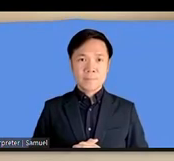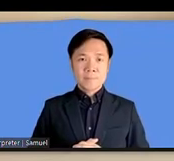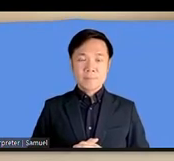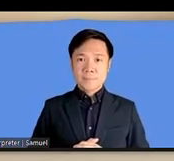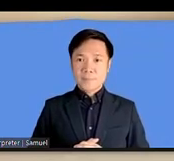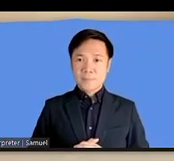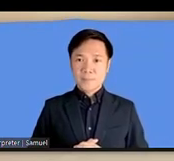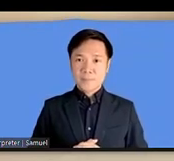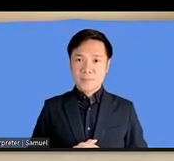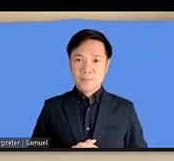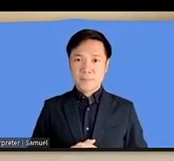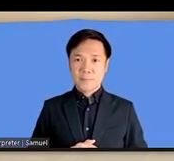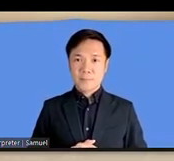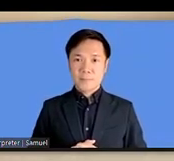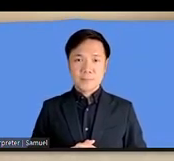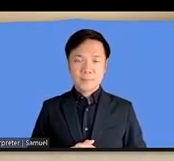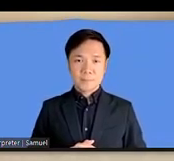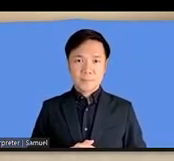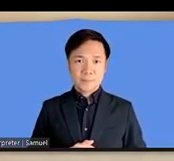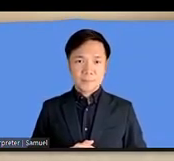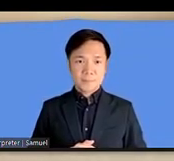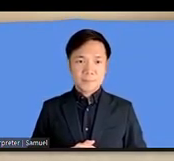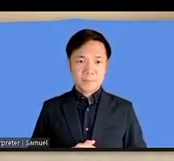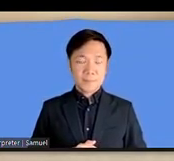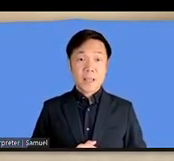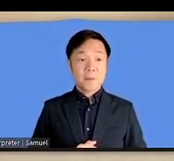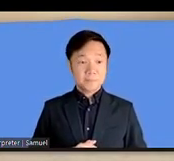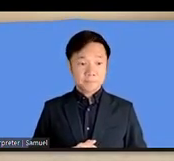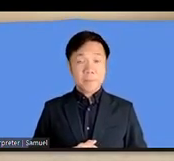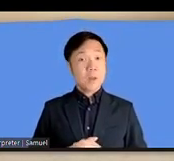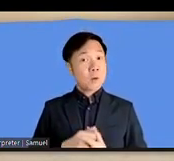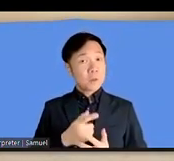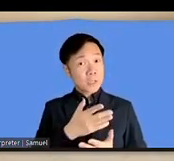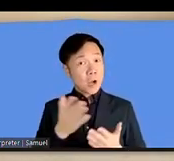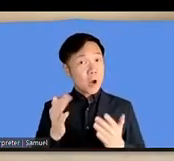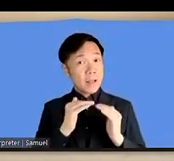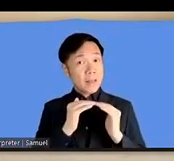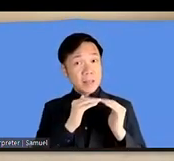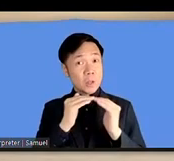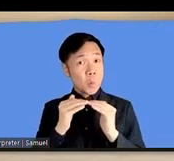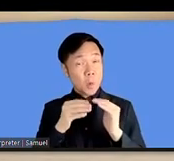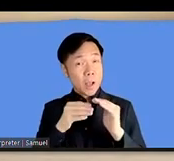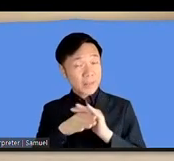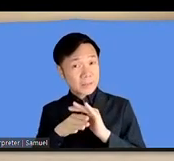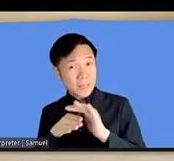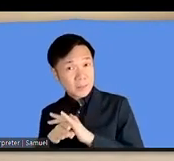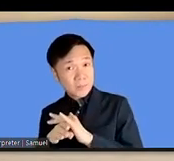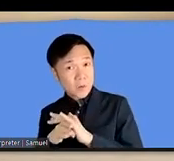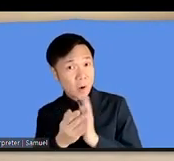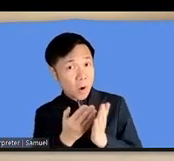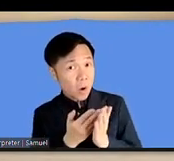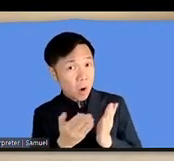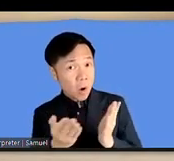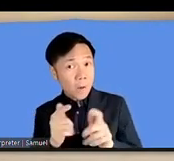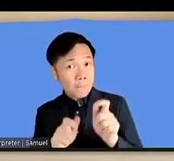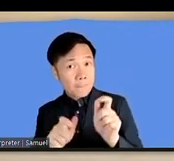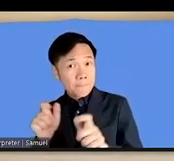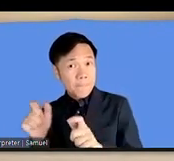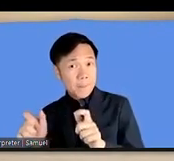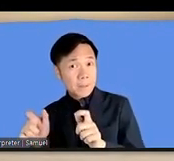so in order to realize the equal access for all persons with disabilities